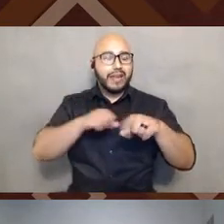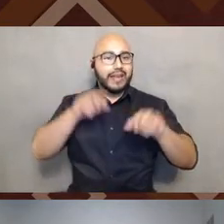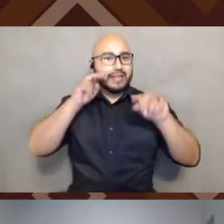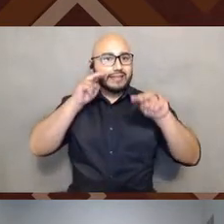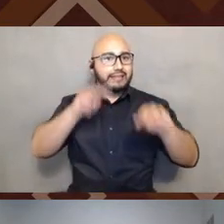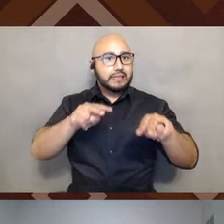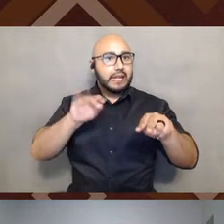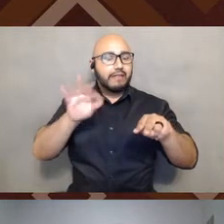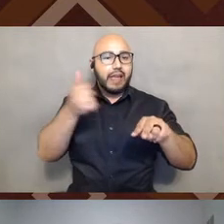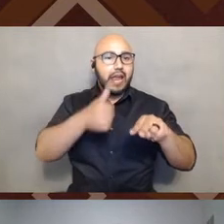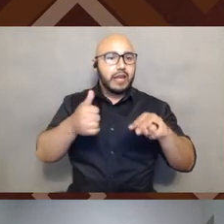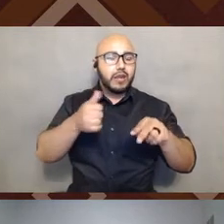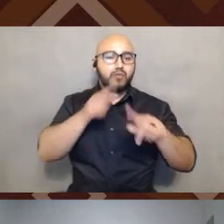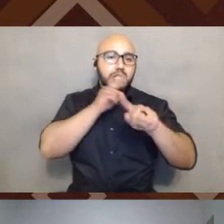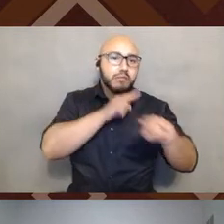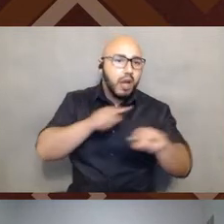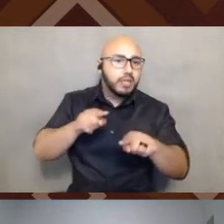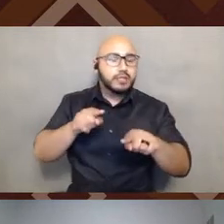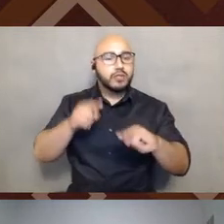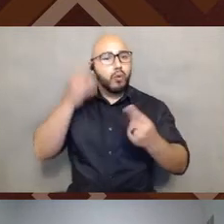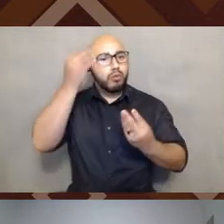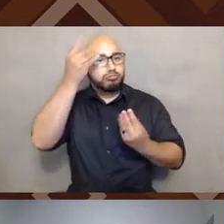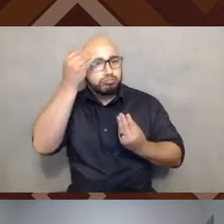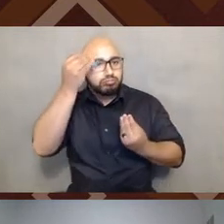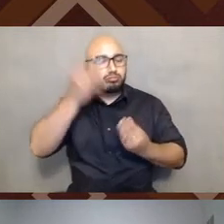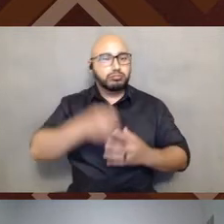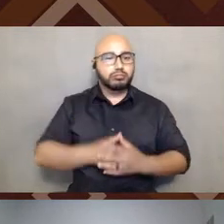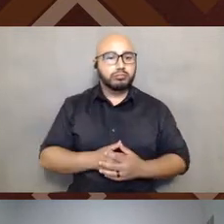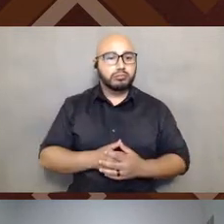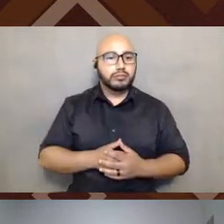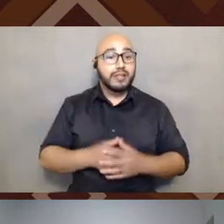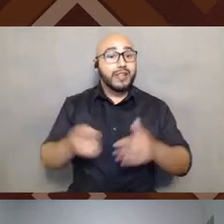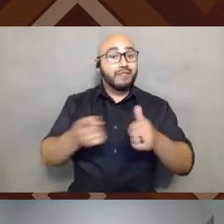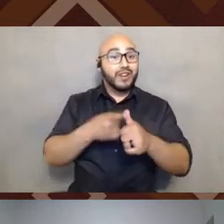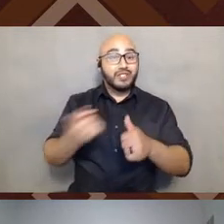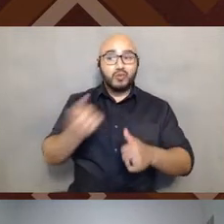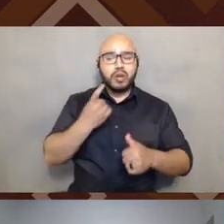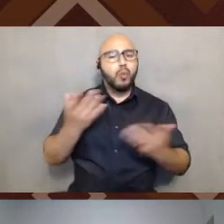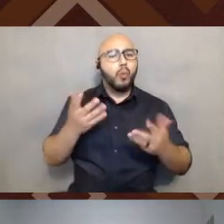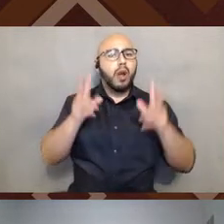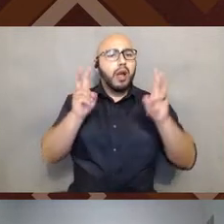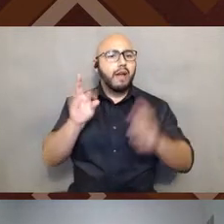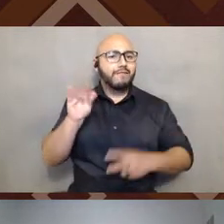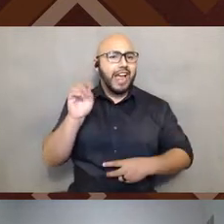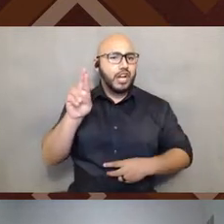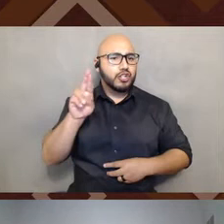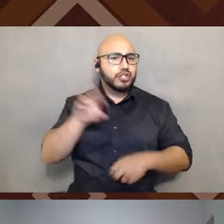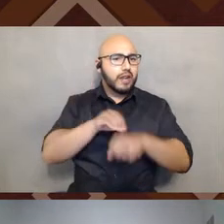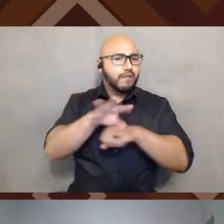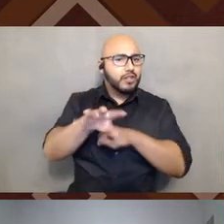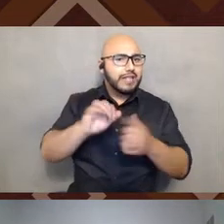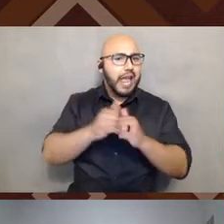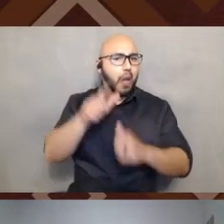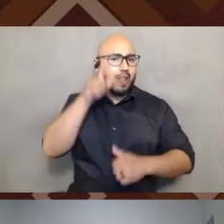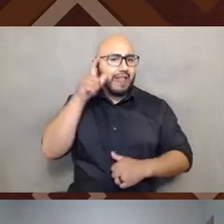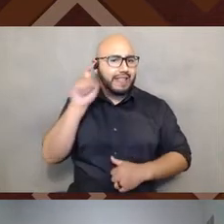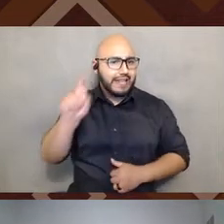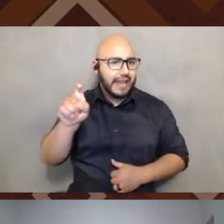there's any responses or thoughts on it. First one says, what factors are influencing how these Latinx